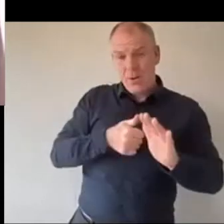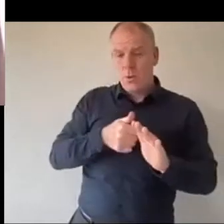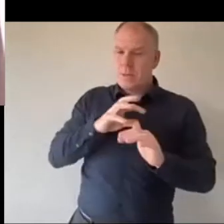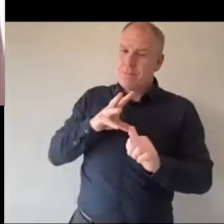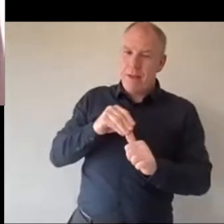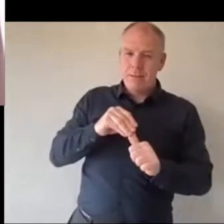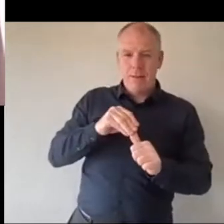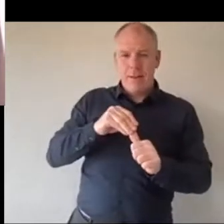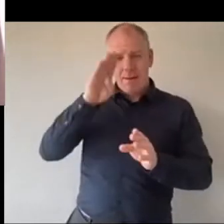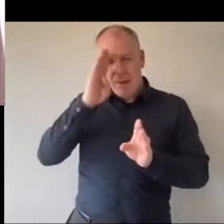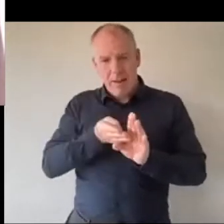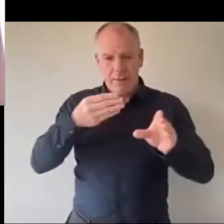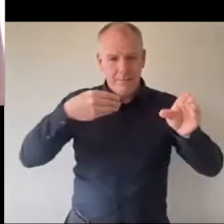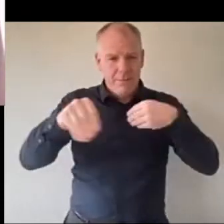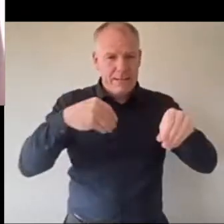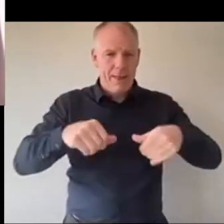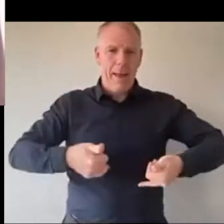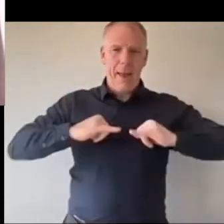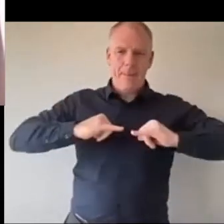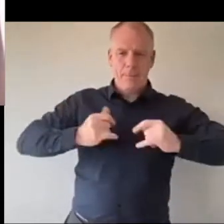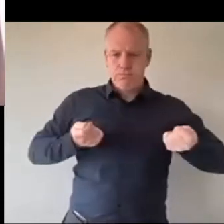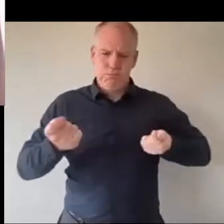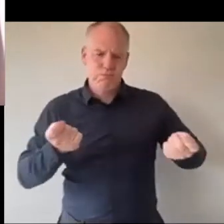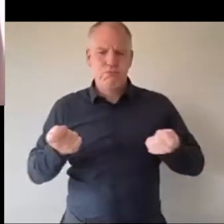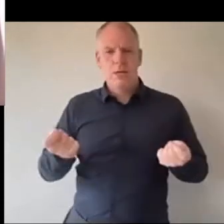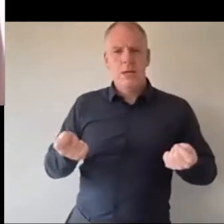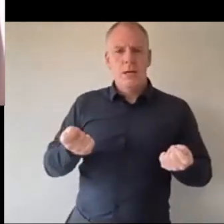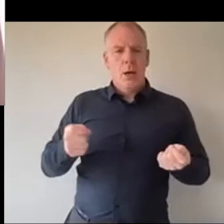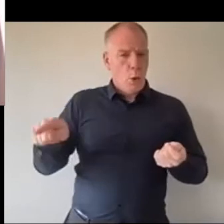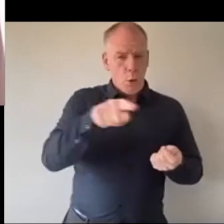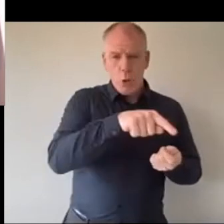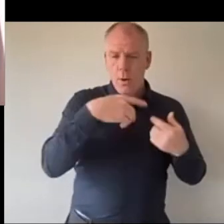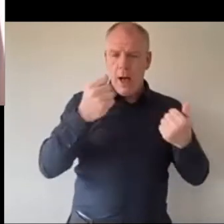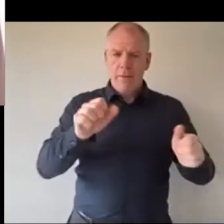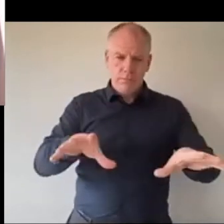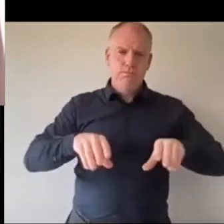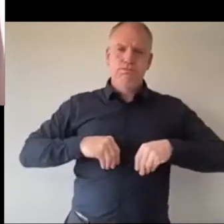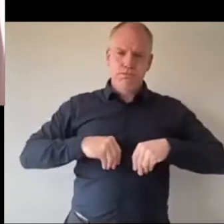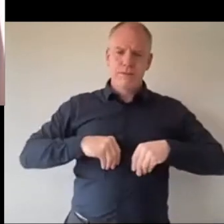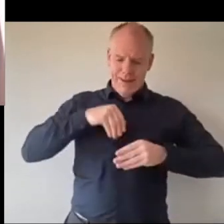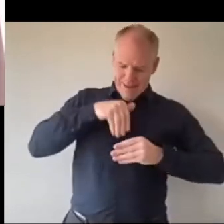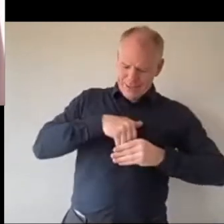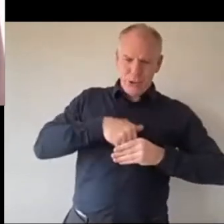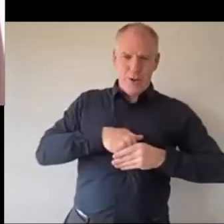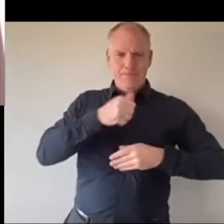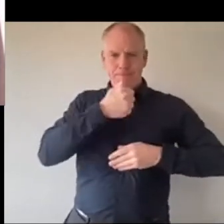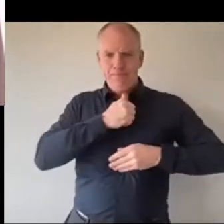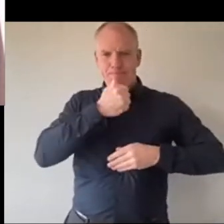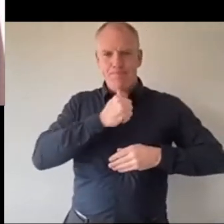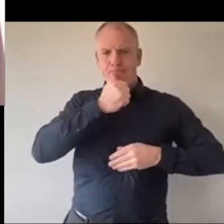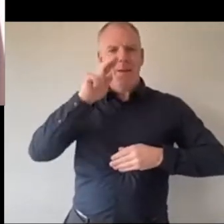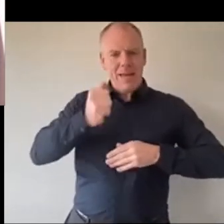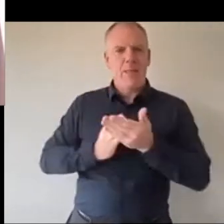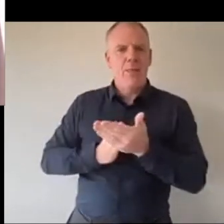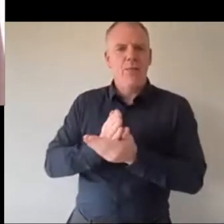you might not know it, but you've gained an inordinate level of just internal resilience just dealing with the